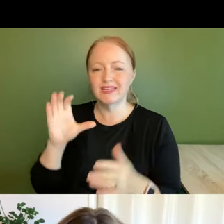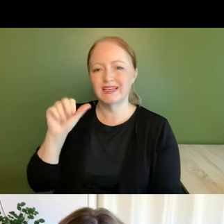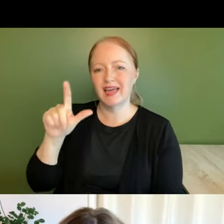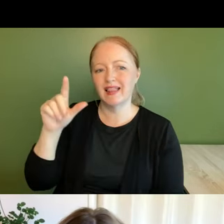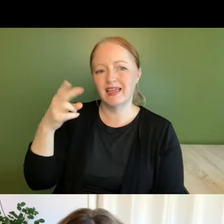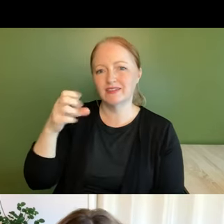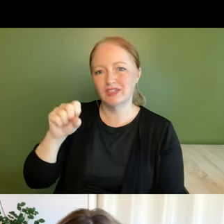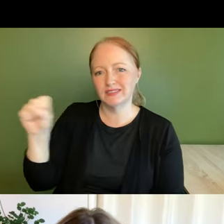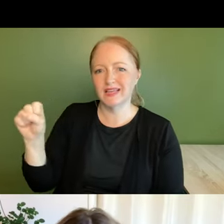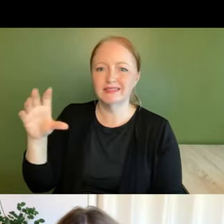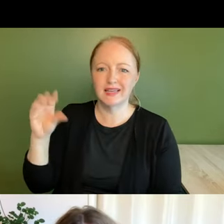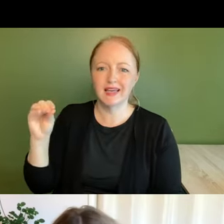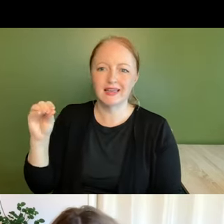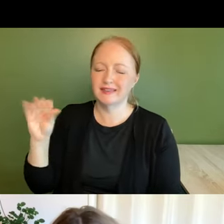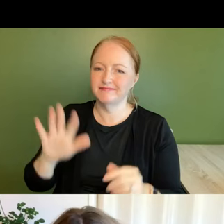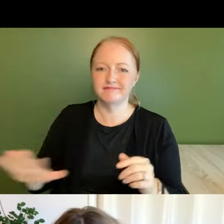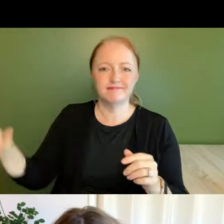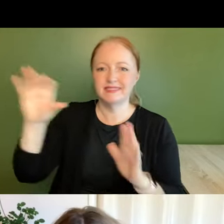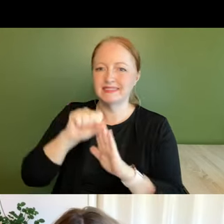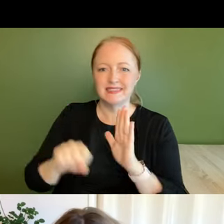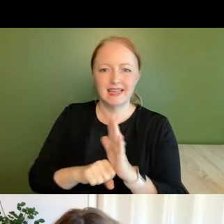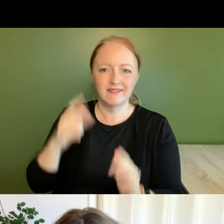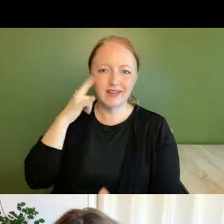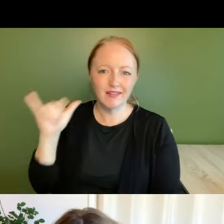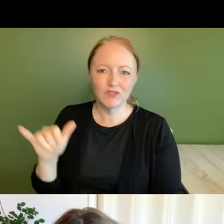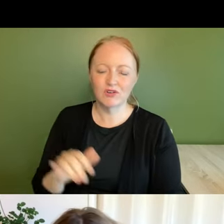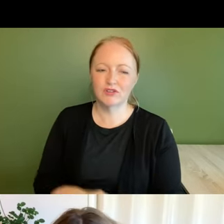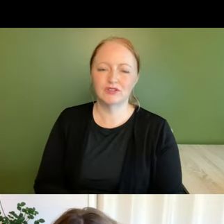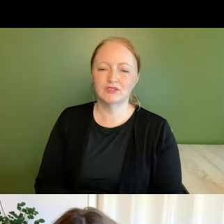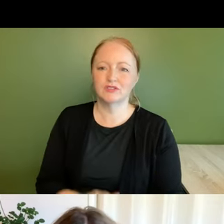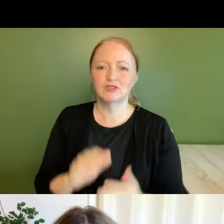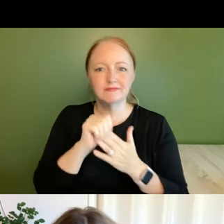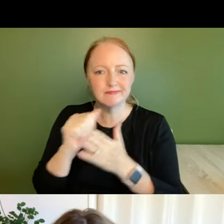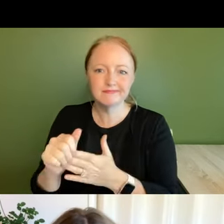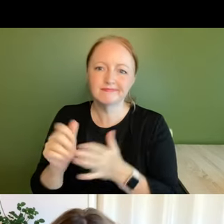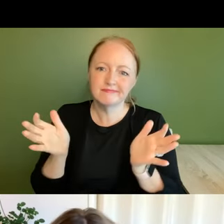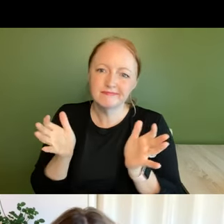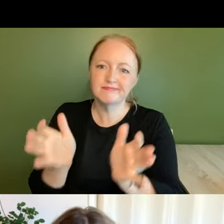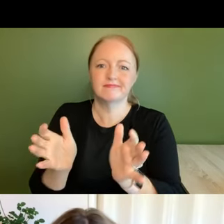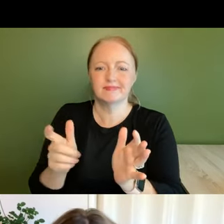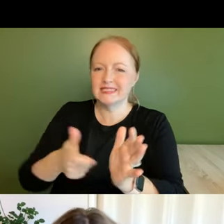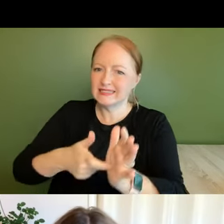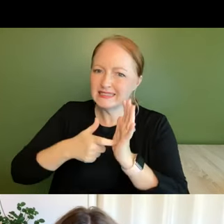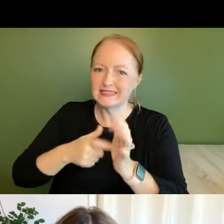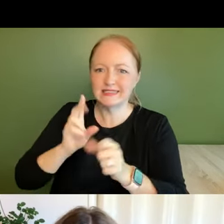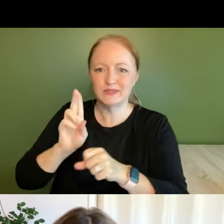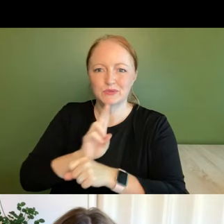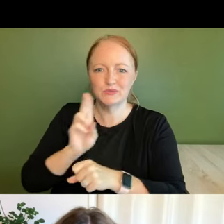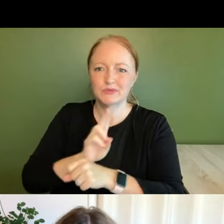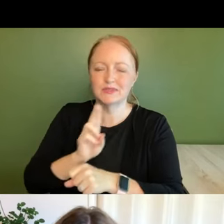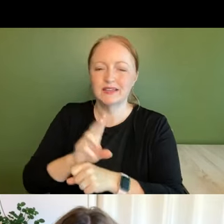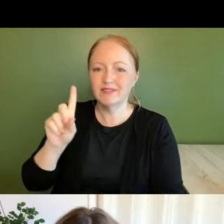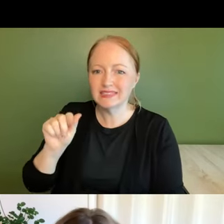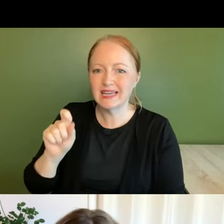and across the entire state to drive forward and actually insist on the use of